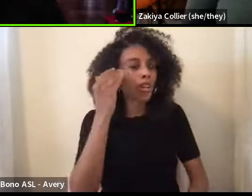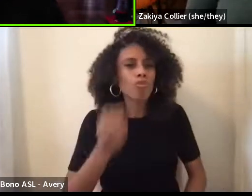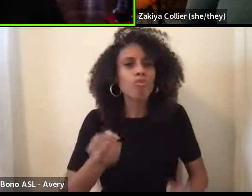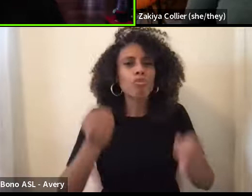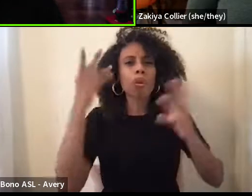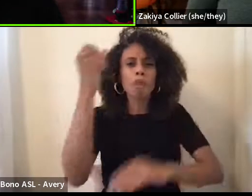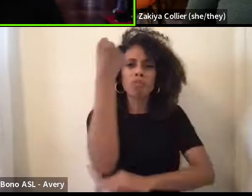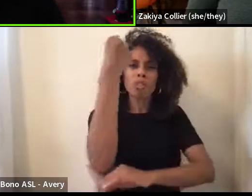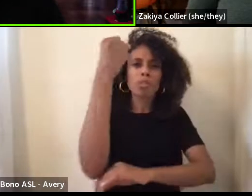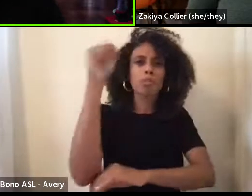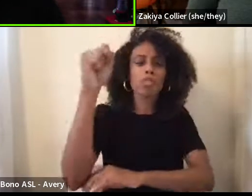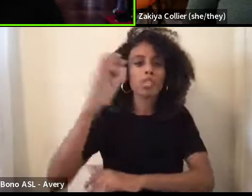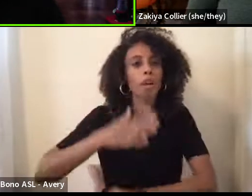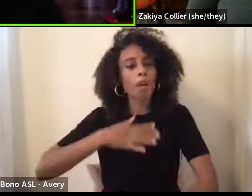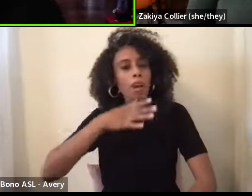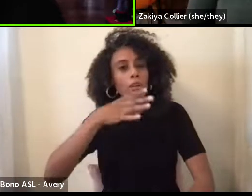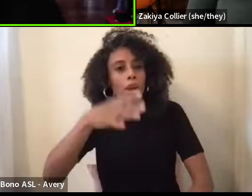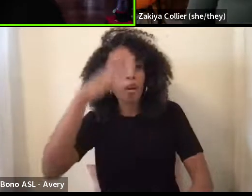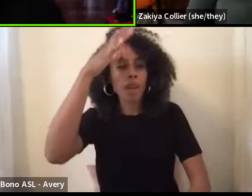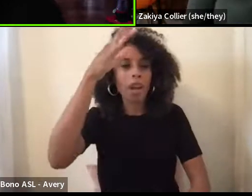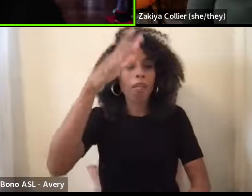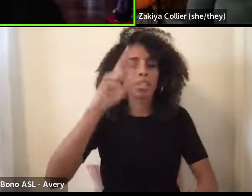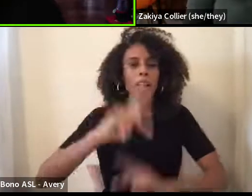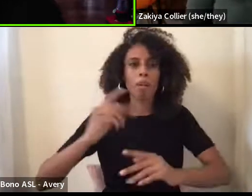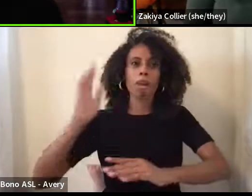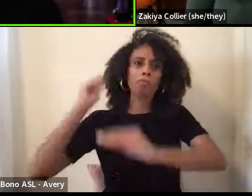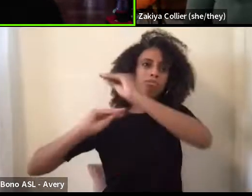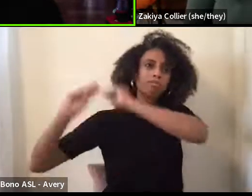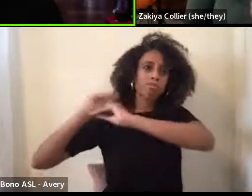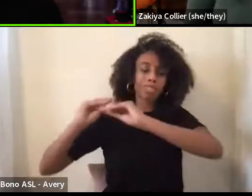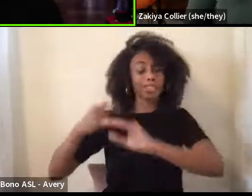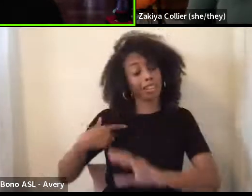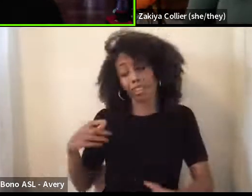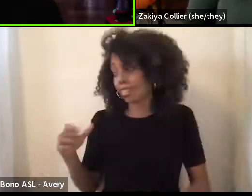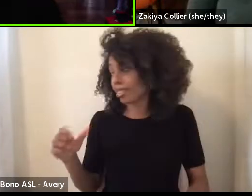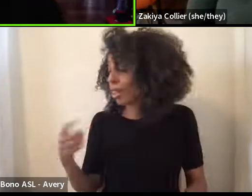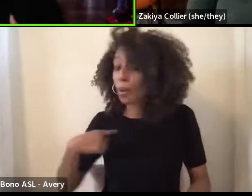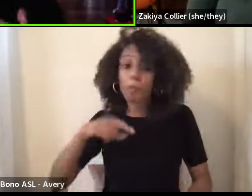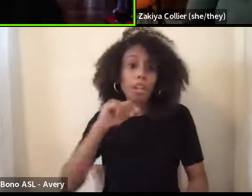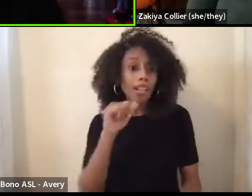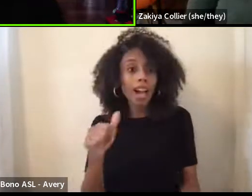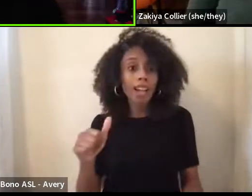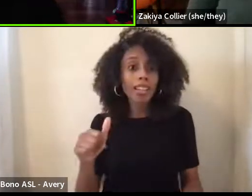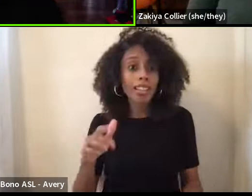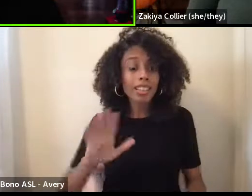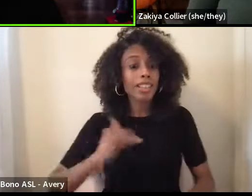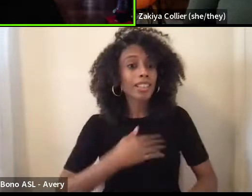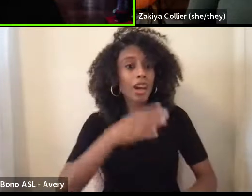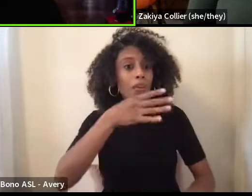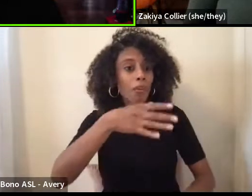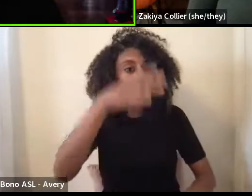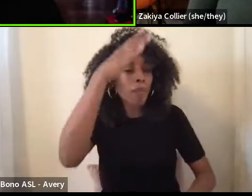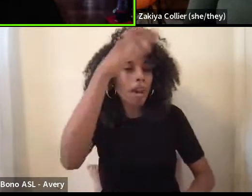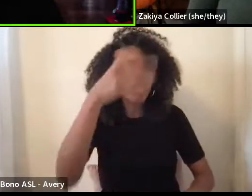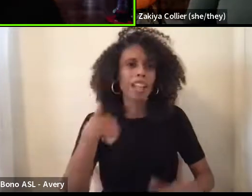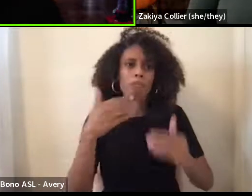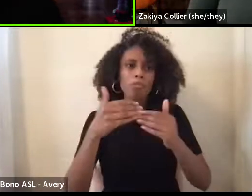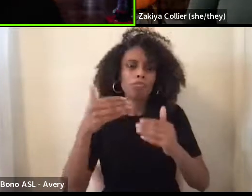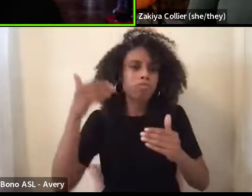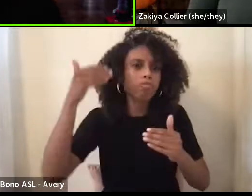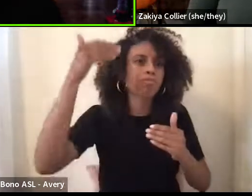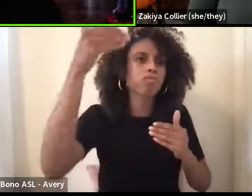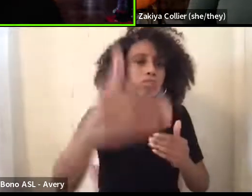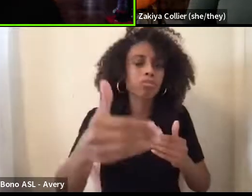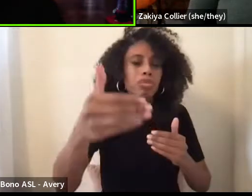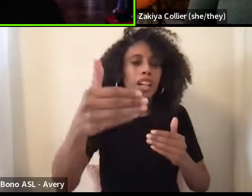grandparents and people before them that I was like, shoot, we sure ain't. Because they would have, you know, they would probably be a lot further than we are now.